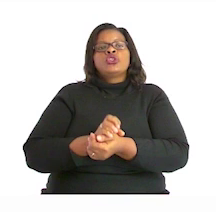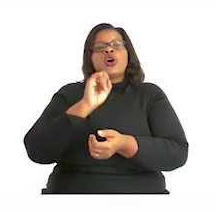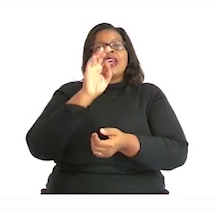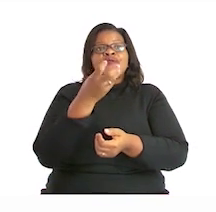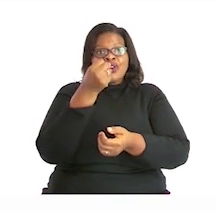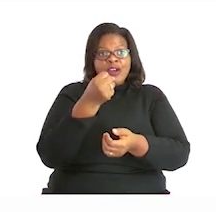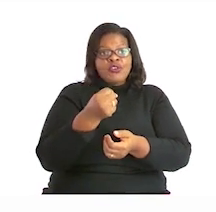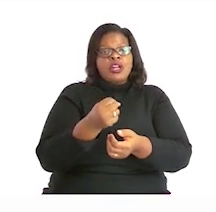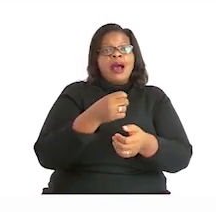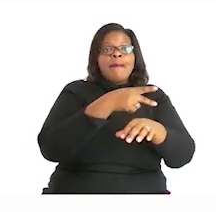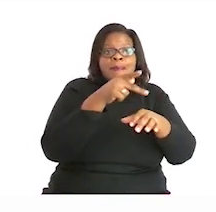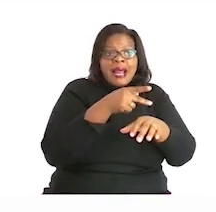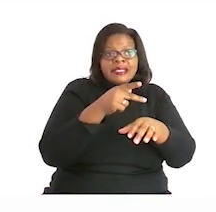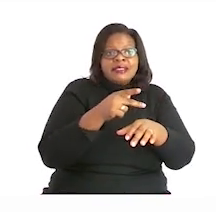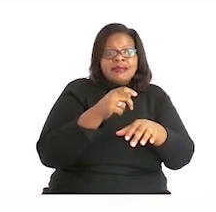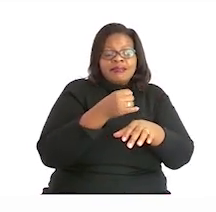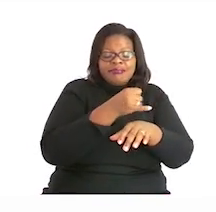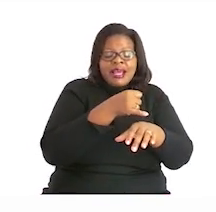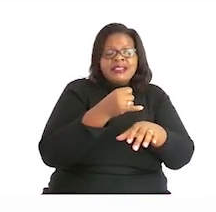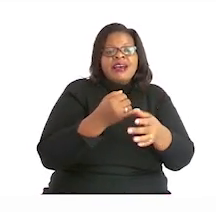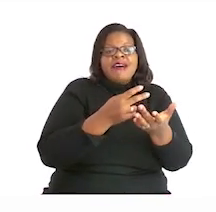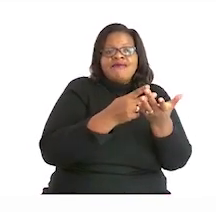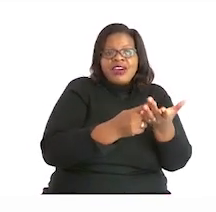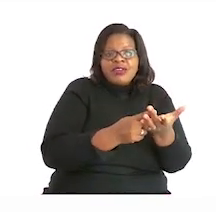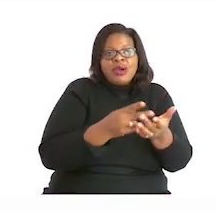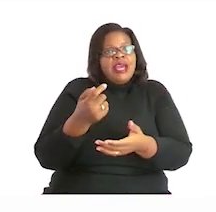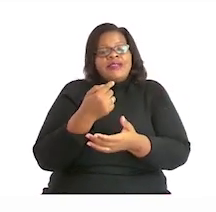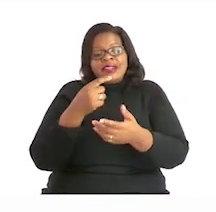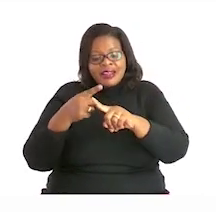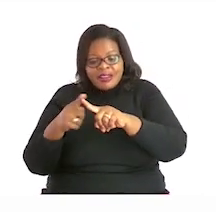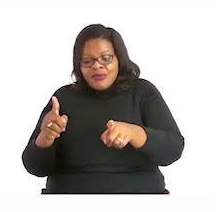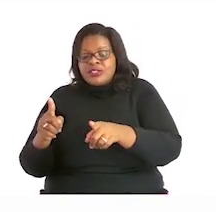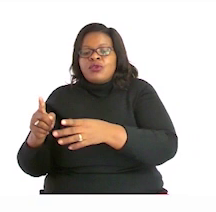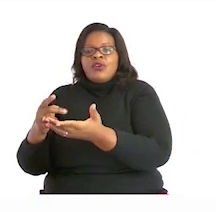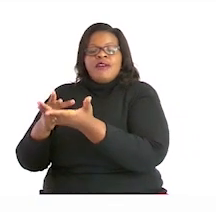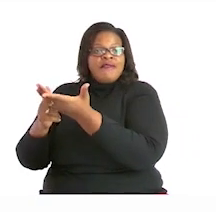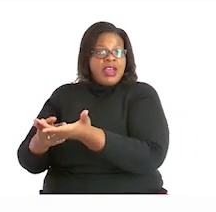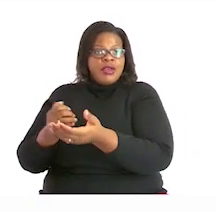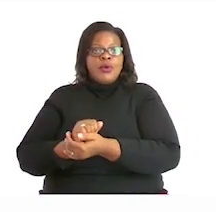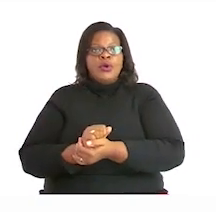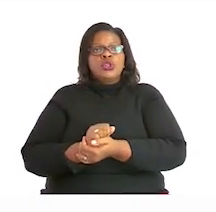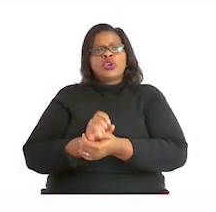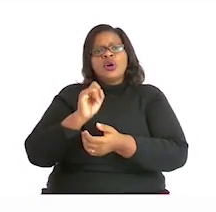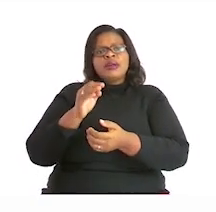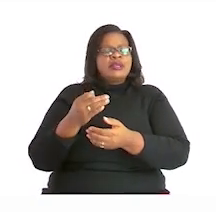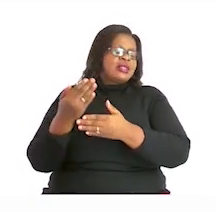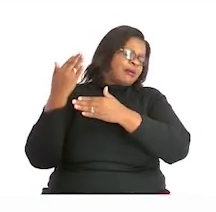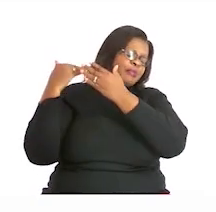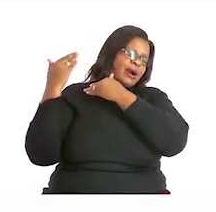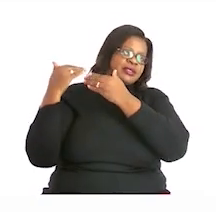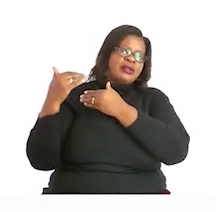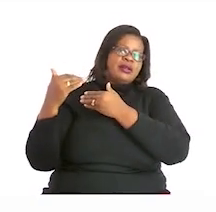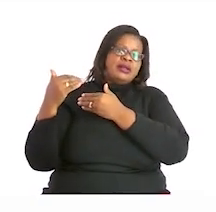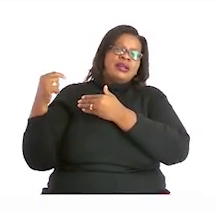and the difference between just value. Now, going back to previous years, if you look at grade one,